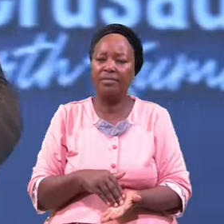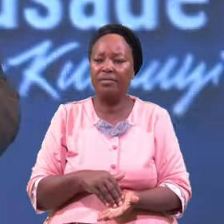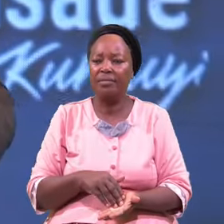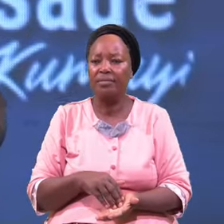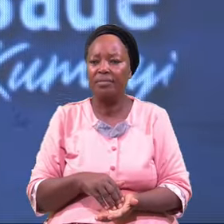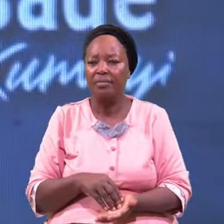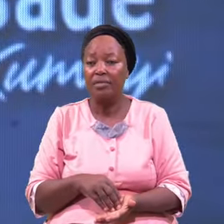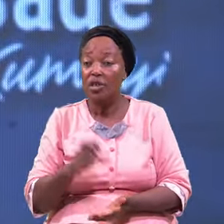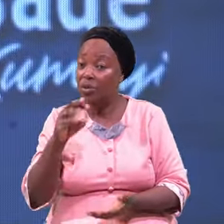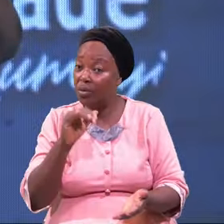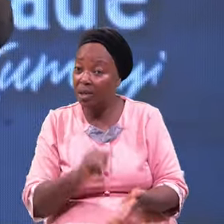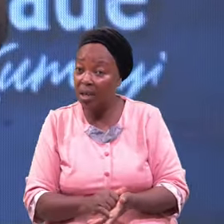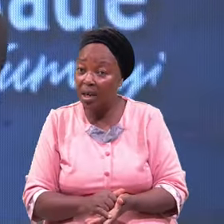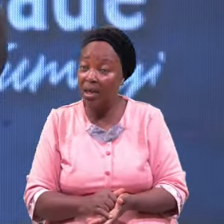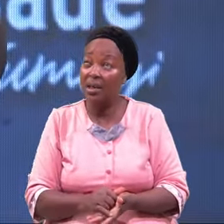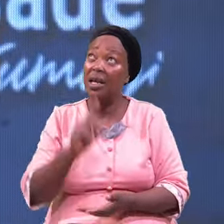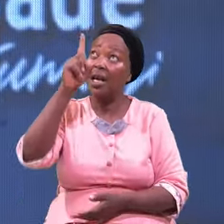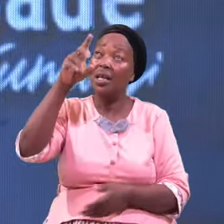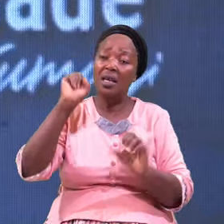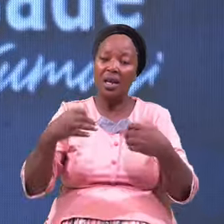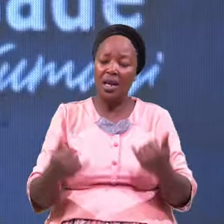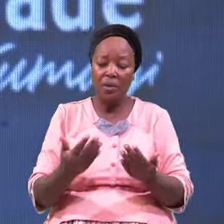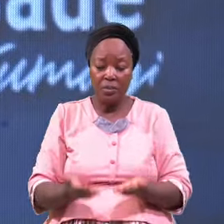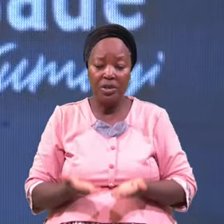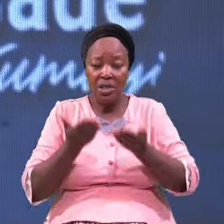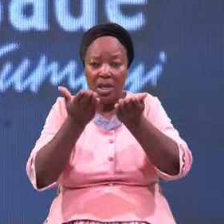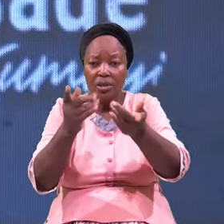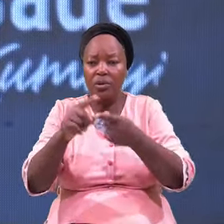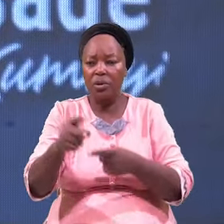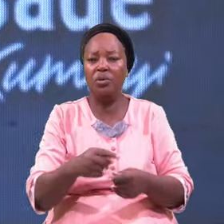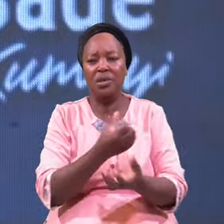So That He Can Now Present To You Salvation